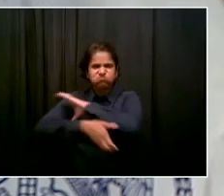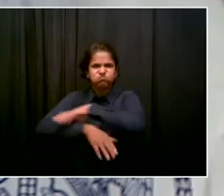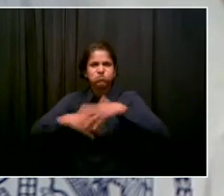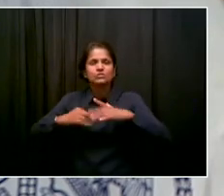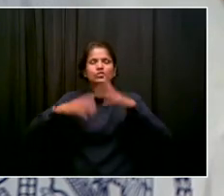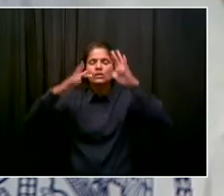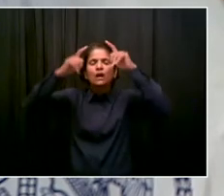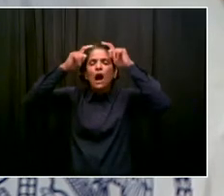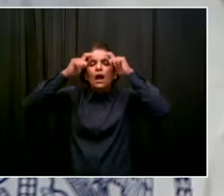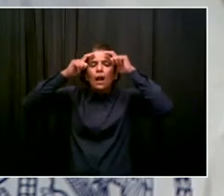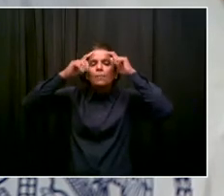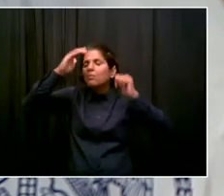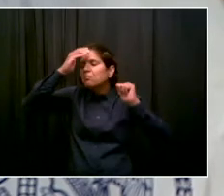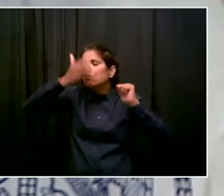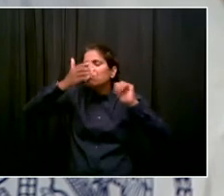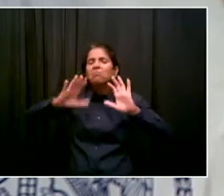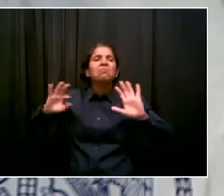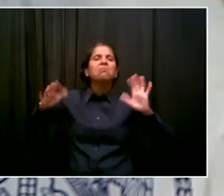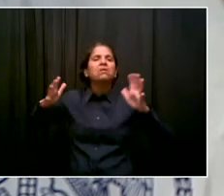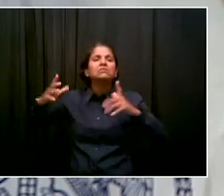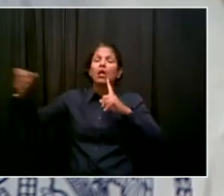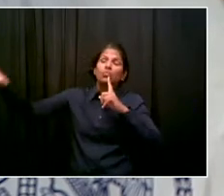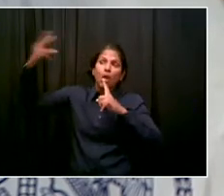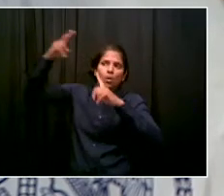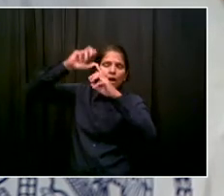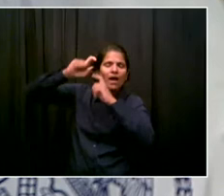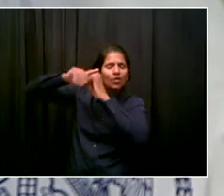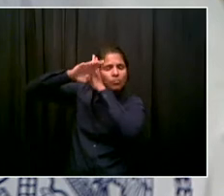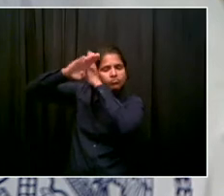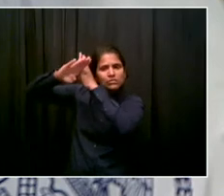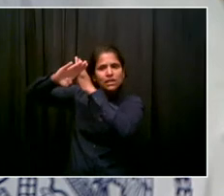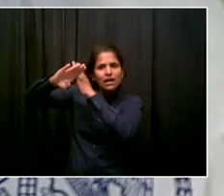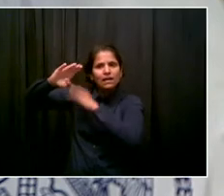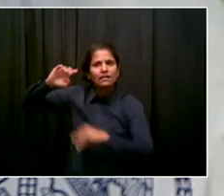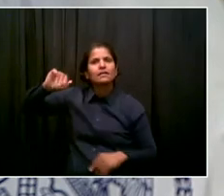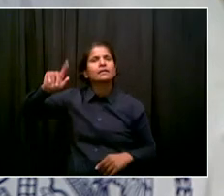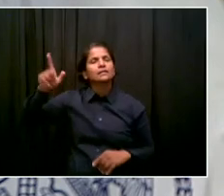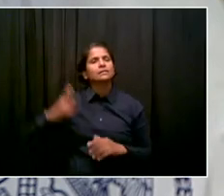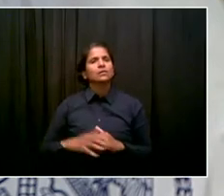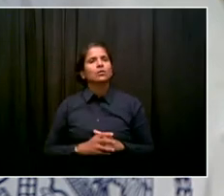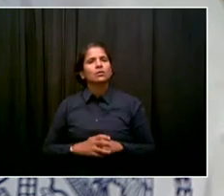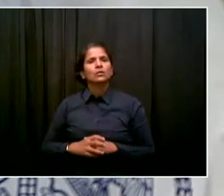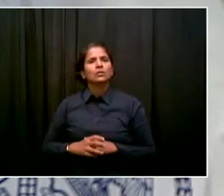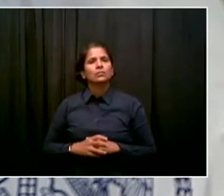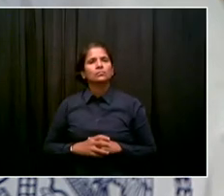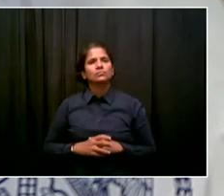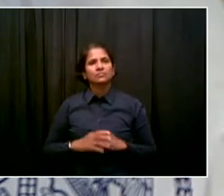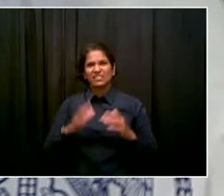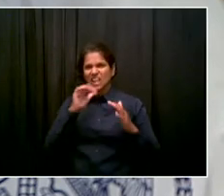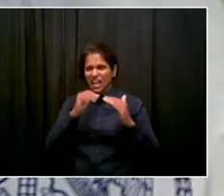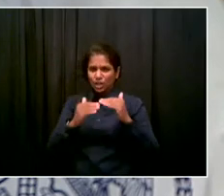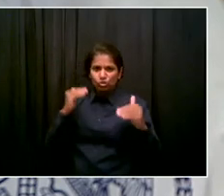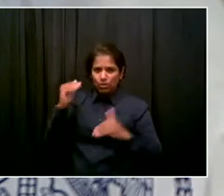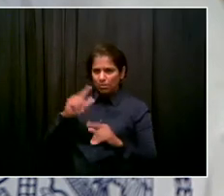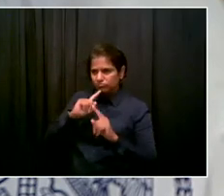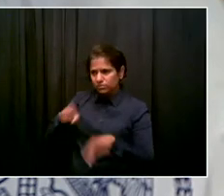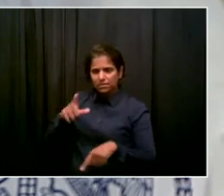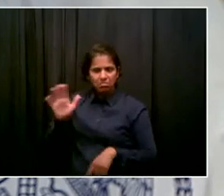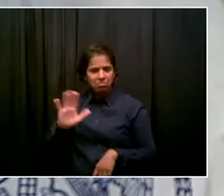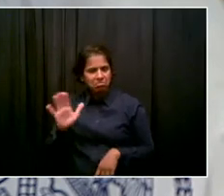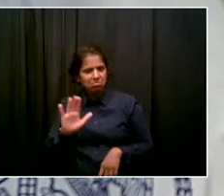overly dramatic action to simply provide some protection to officers. What we need to do is have folks who have a disagreement not throw things,